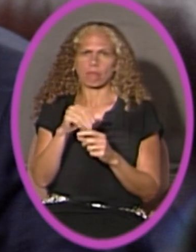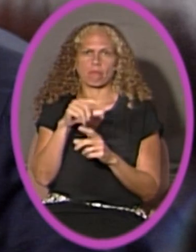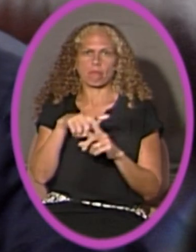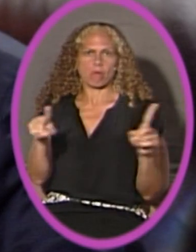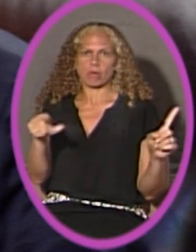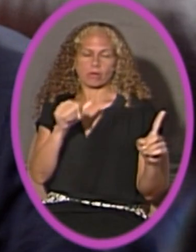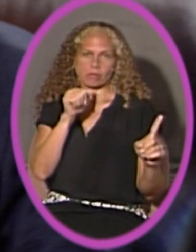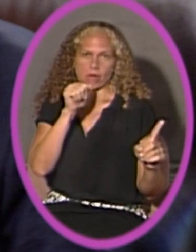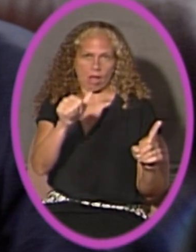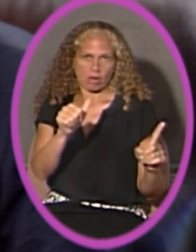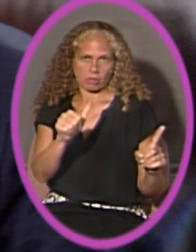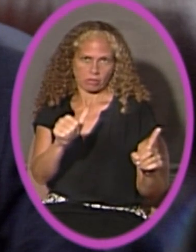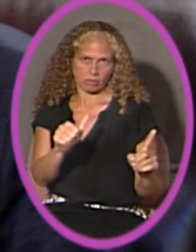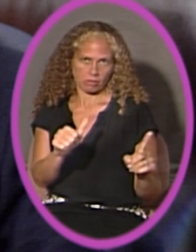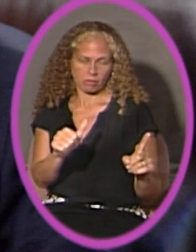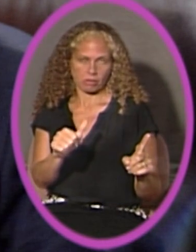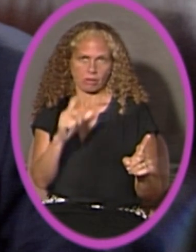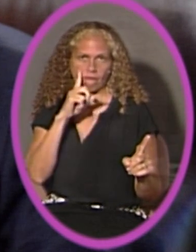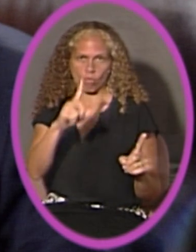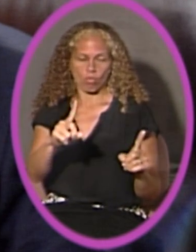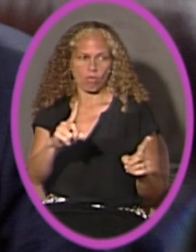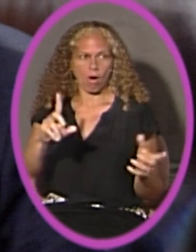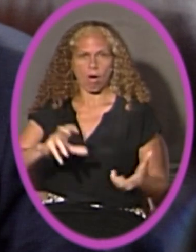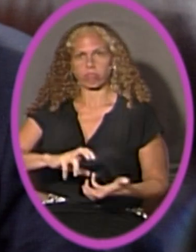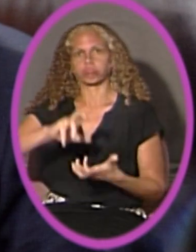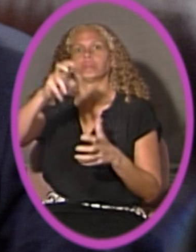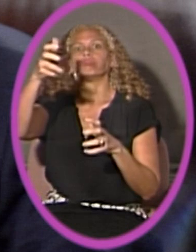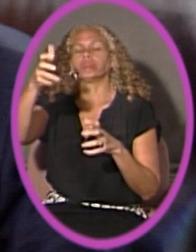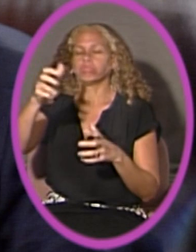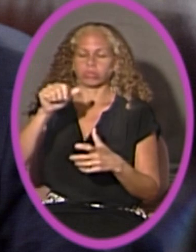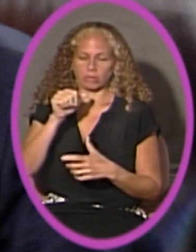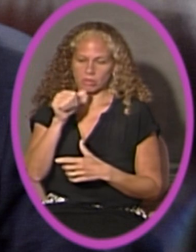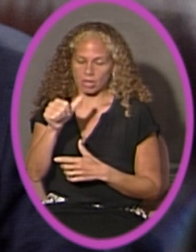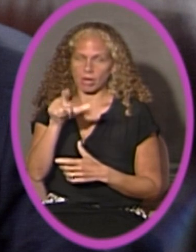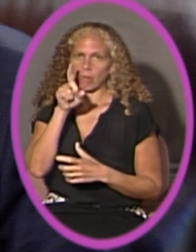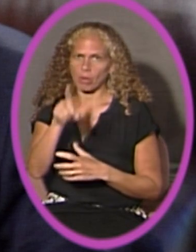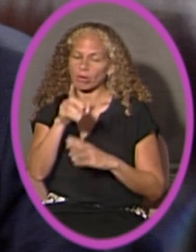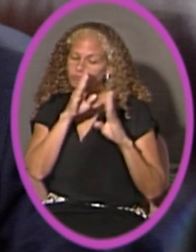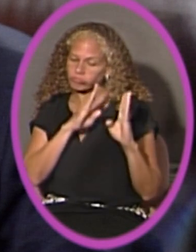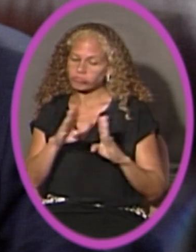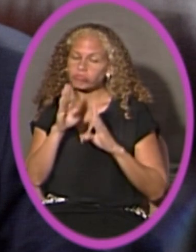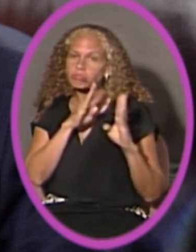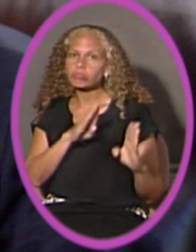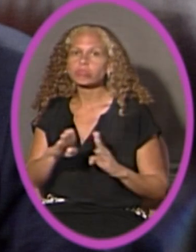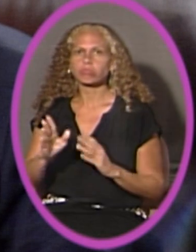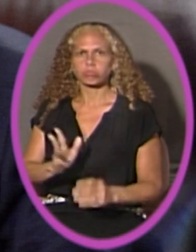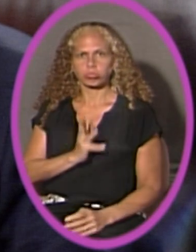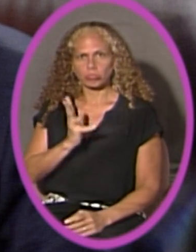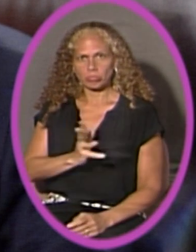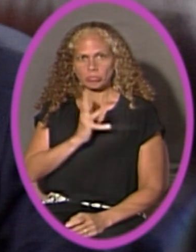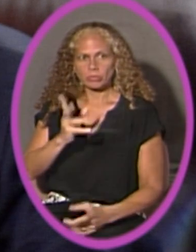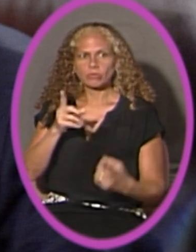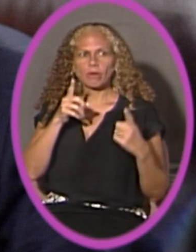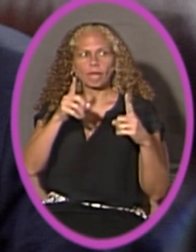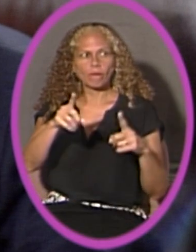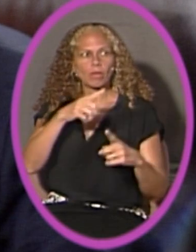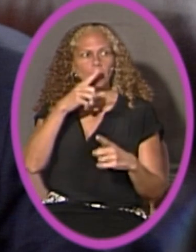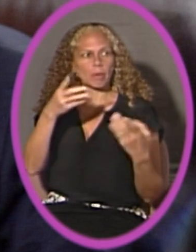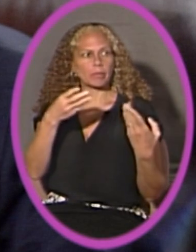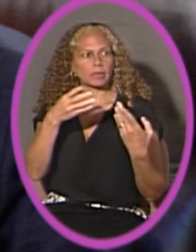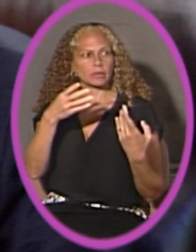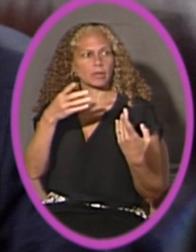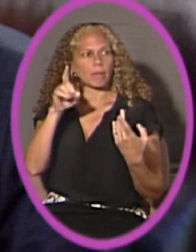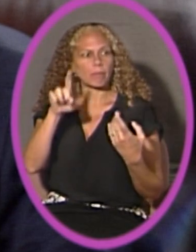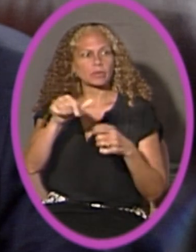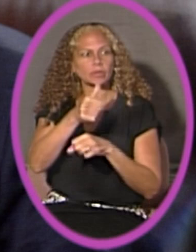when citizens become disorderly or disruptive. In order to maintain order and decorum during the public hearing process, the board has